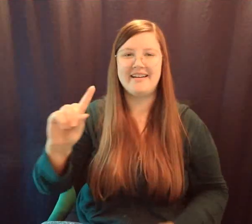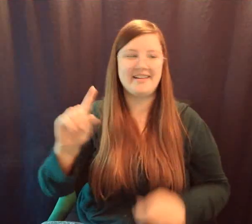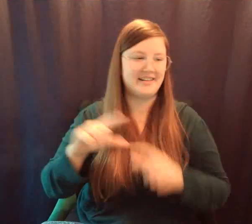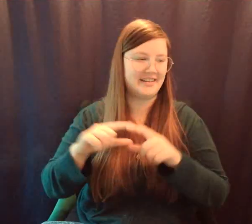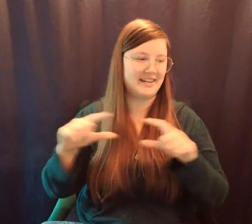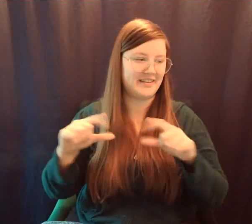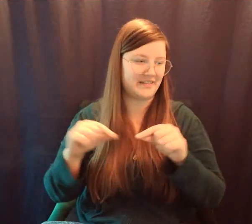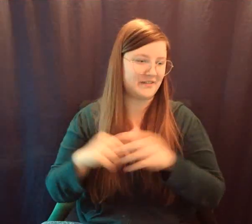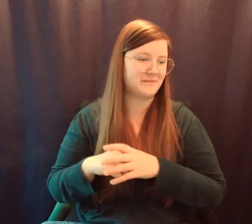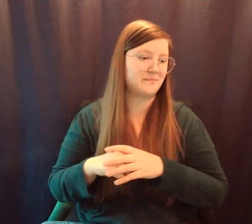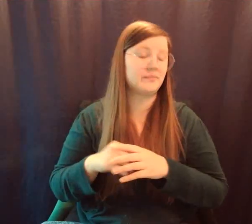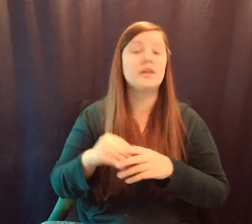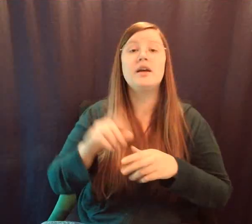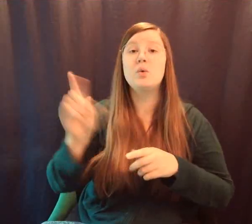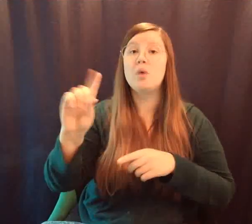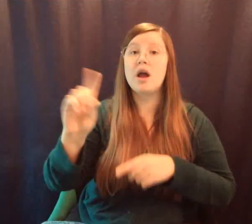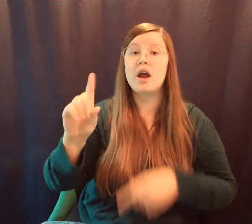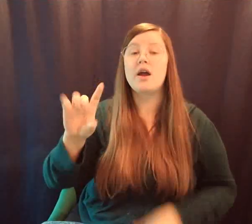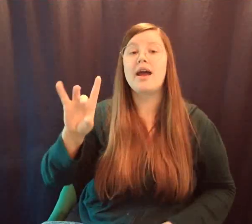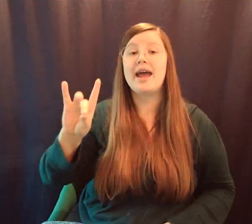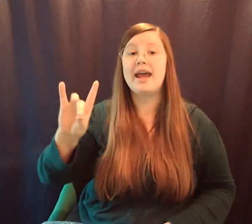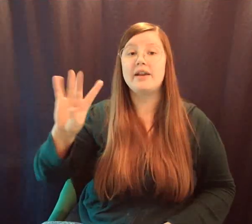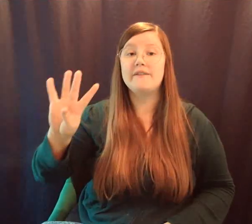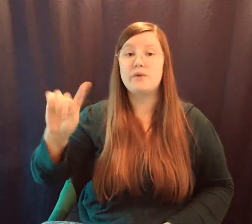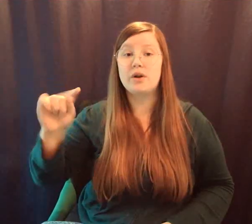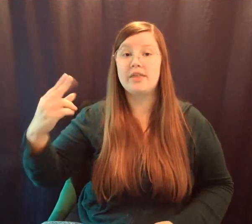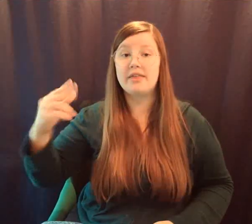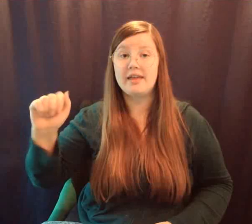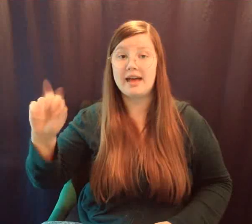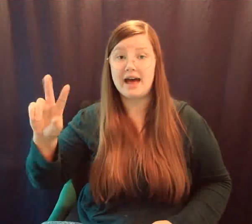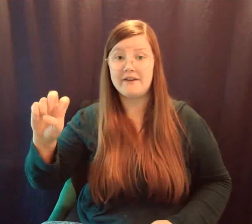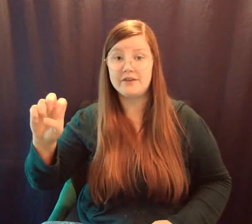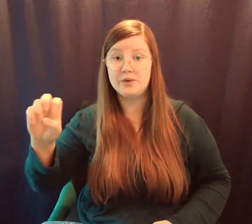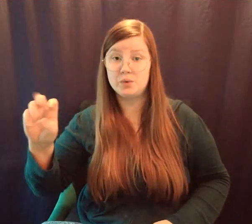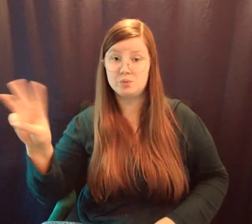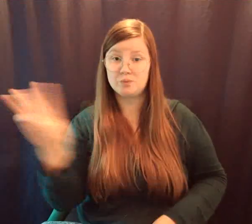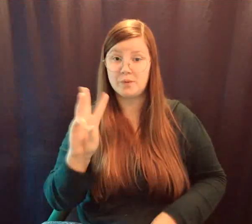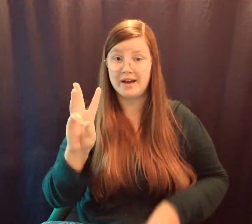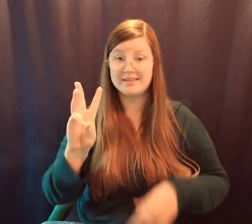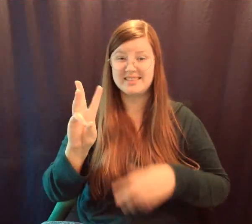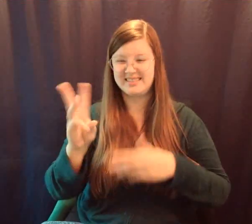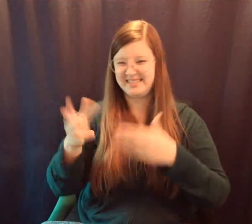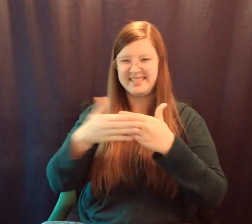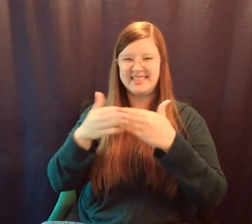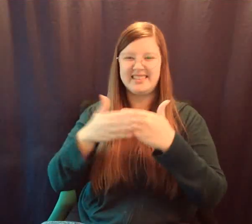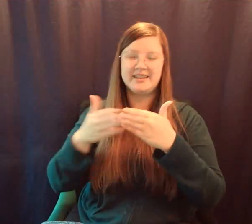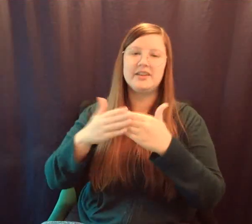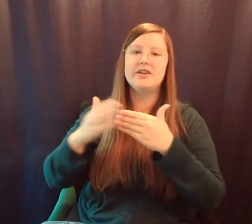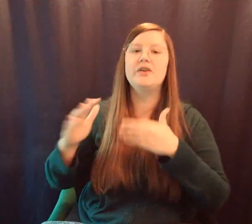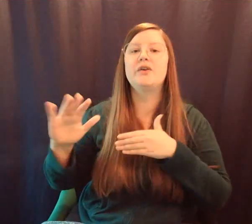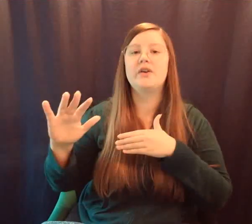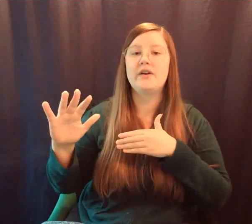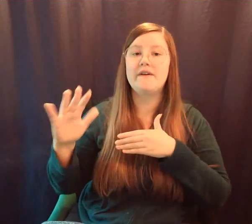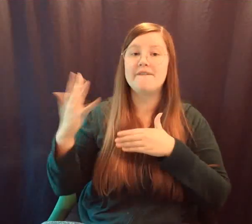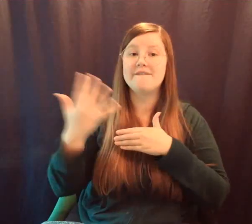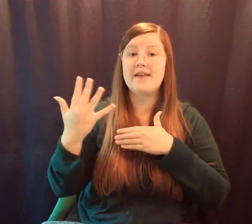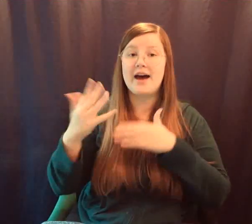taking place on 84th Avenue West, left of the five corners roundabout, in front of active foot and ankle.